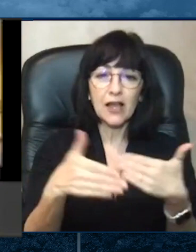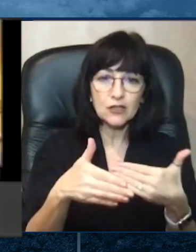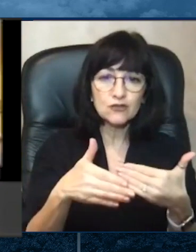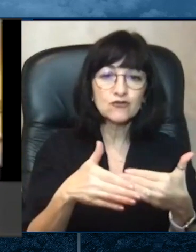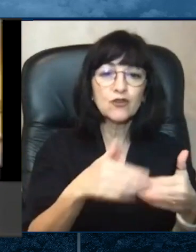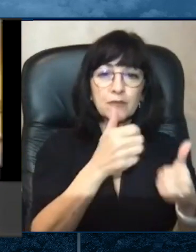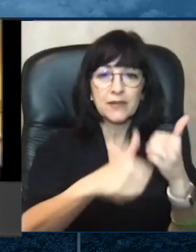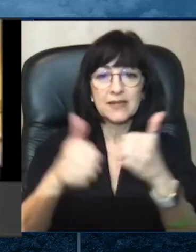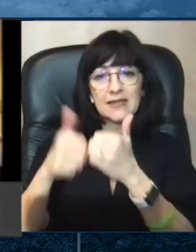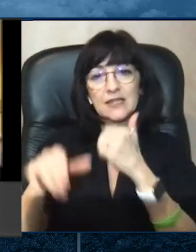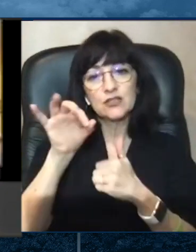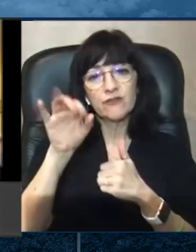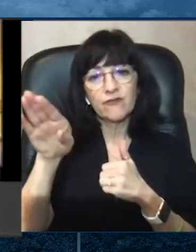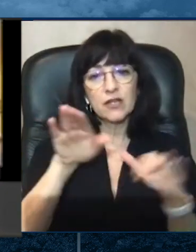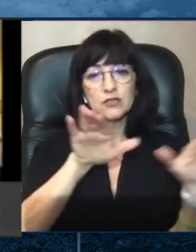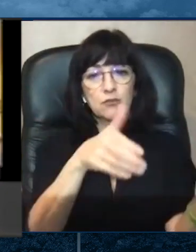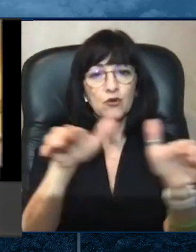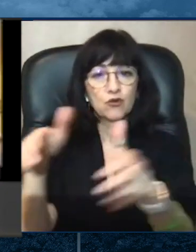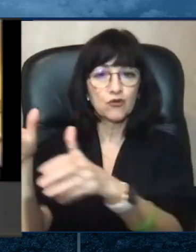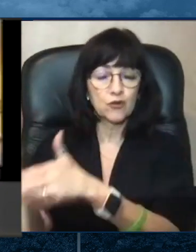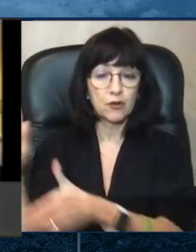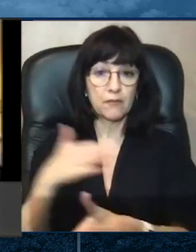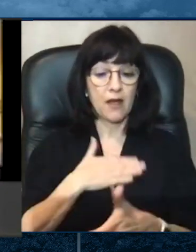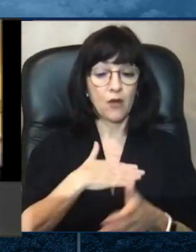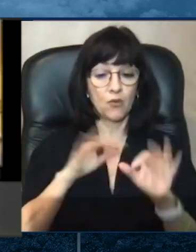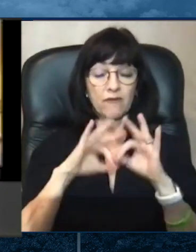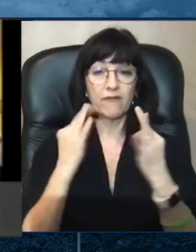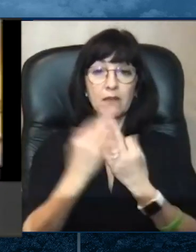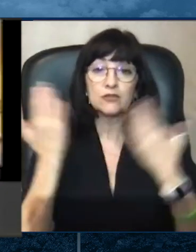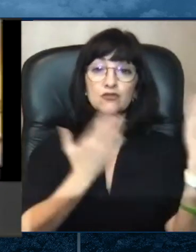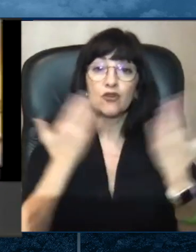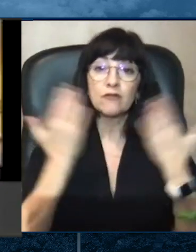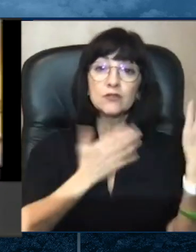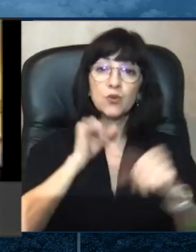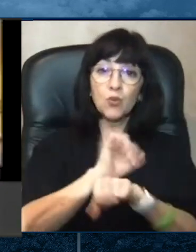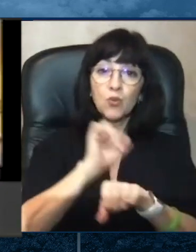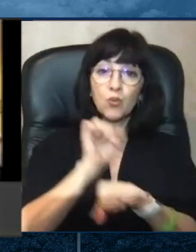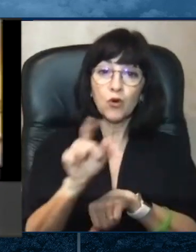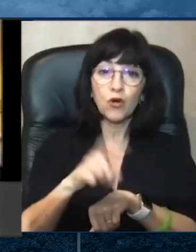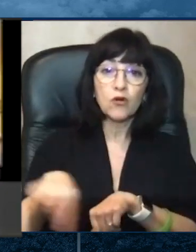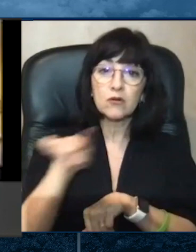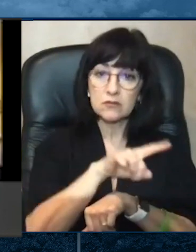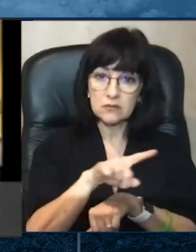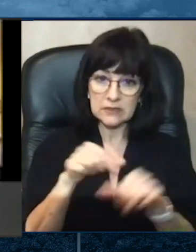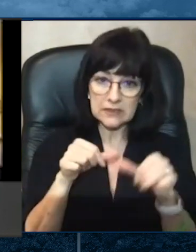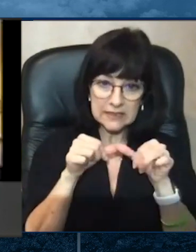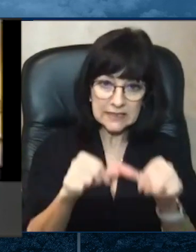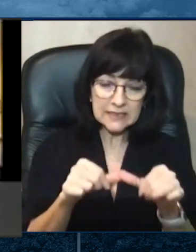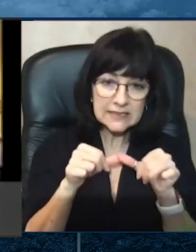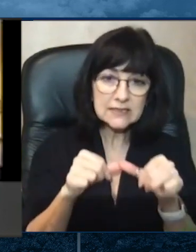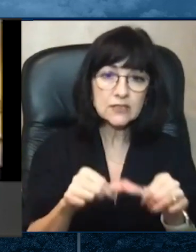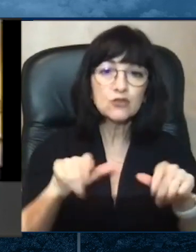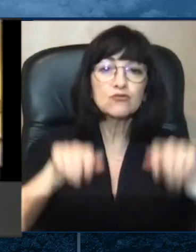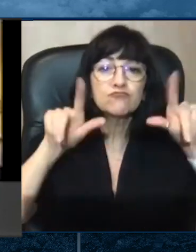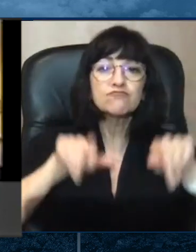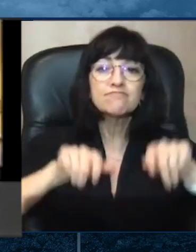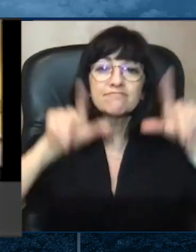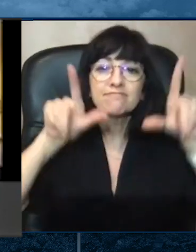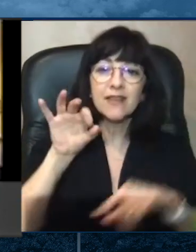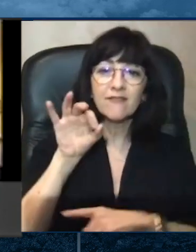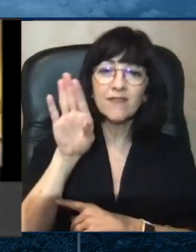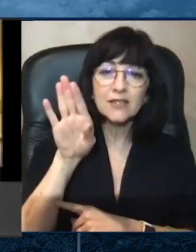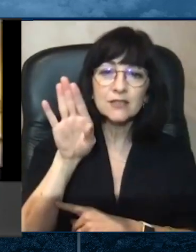Our family services workers also continue to work via Facebook, WhatsApp,